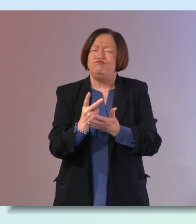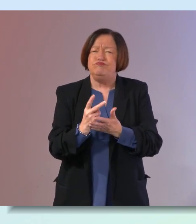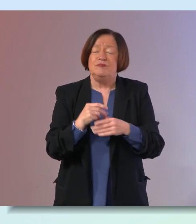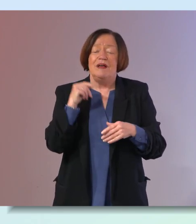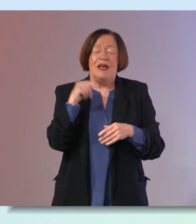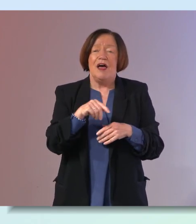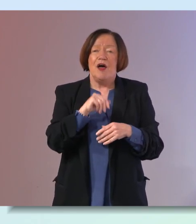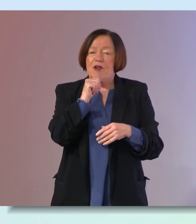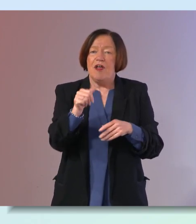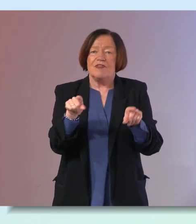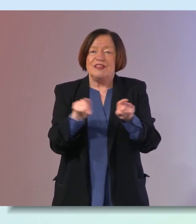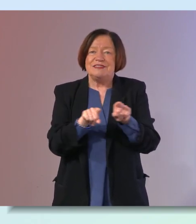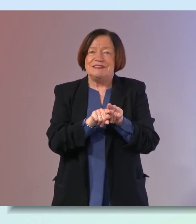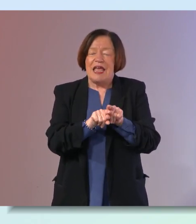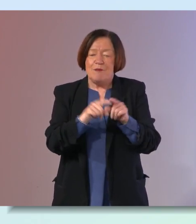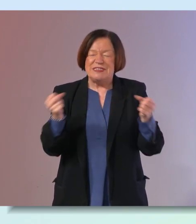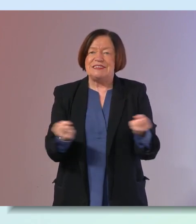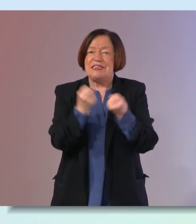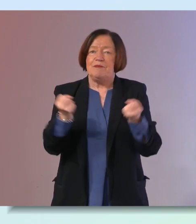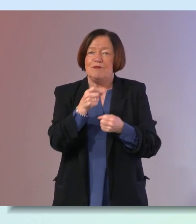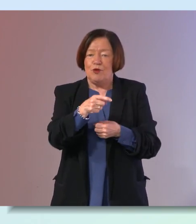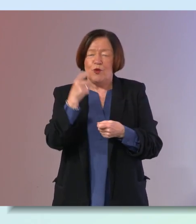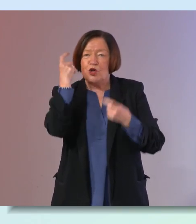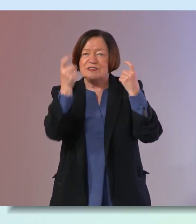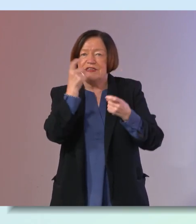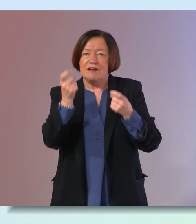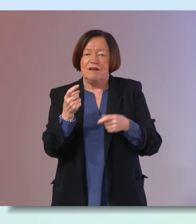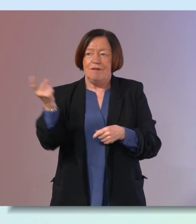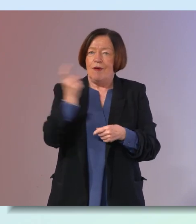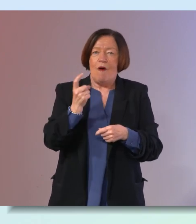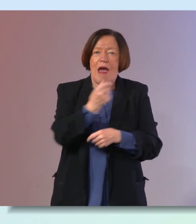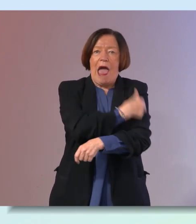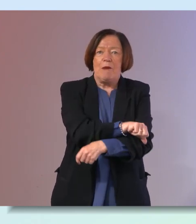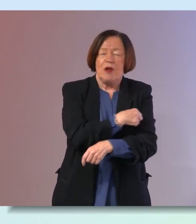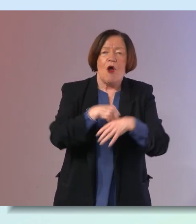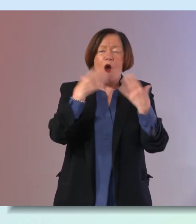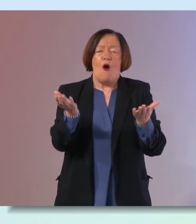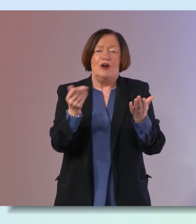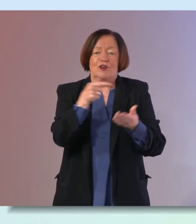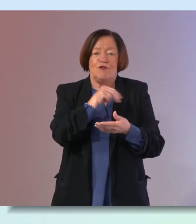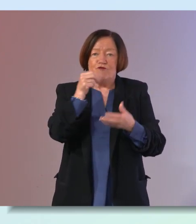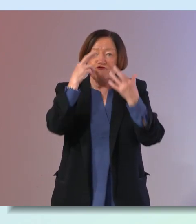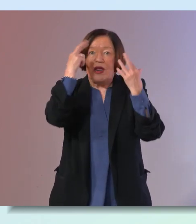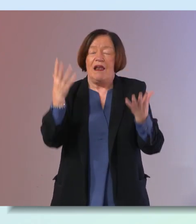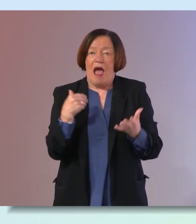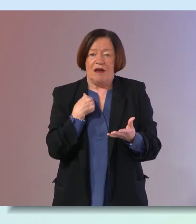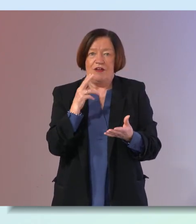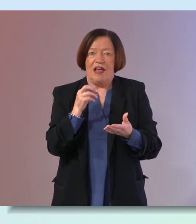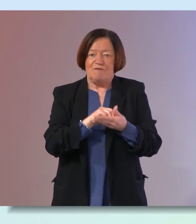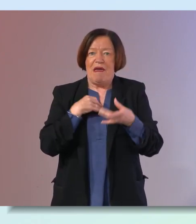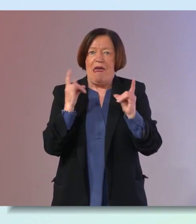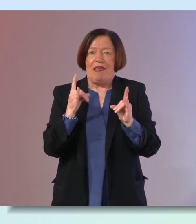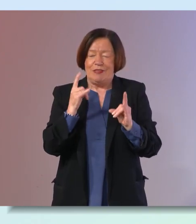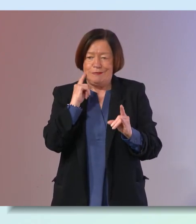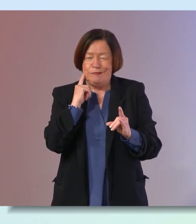not the kind of extreme symptoms that you would consider calling an ambulance or that you would necessarily realize i ought to get my health